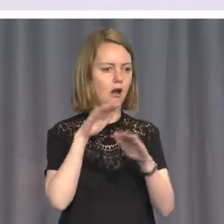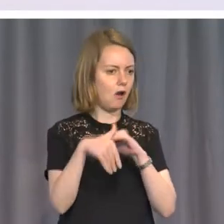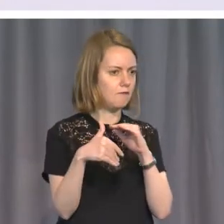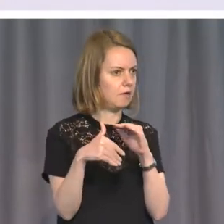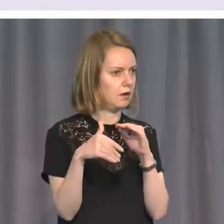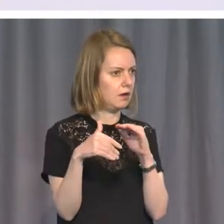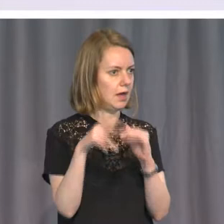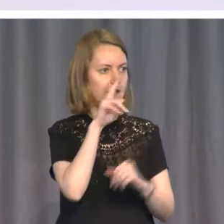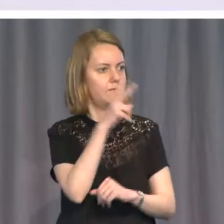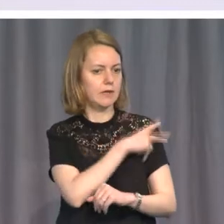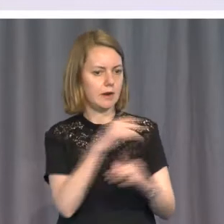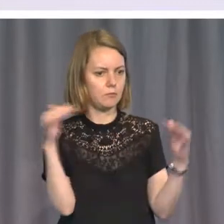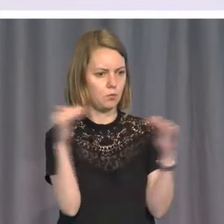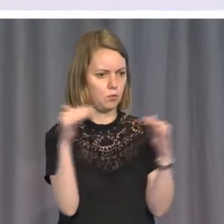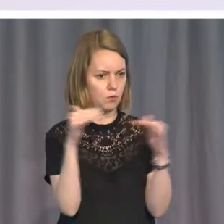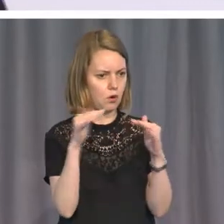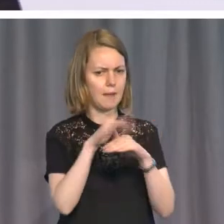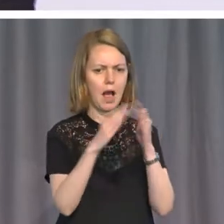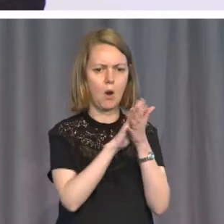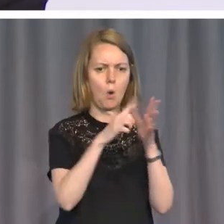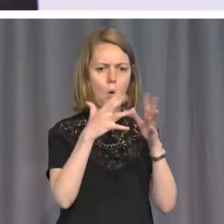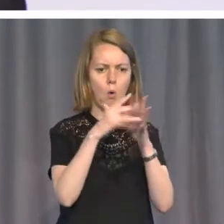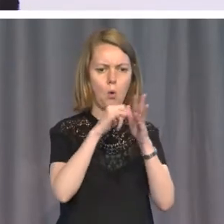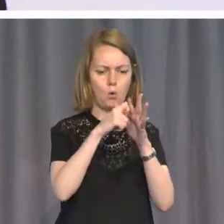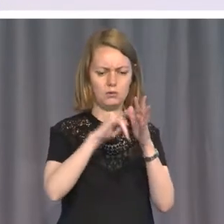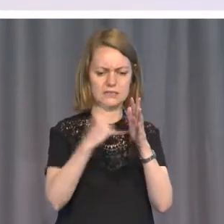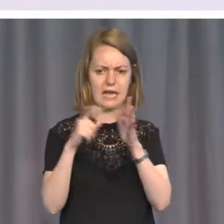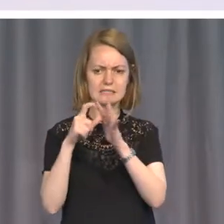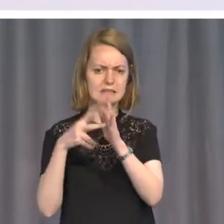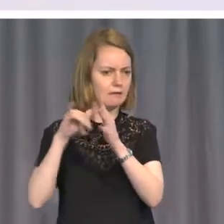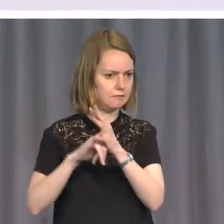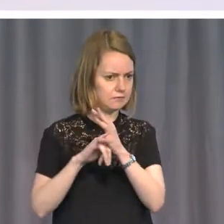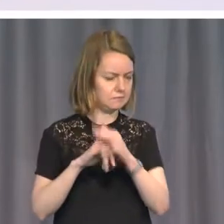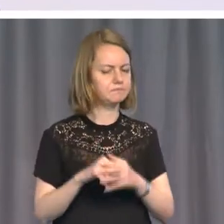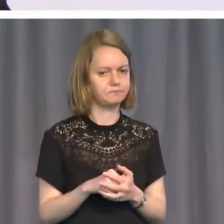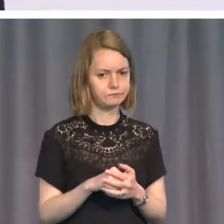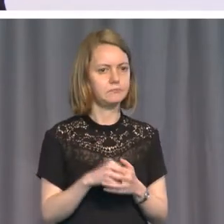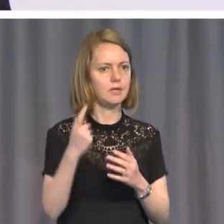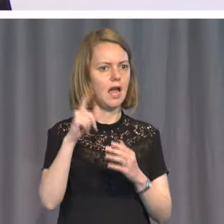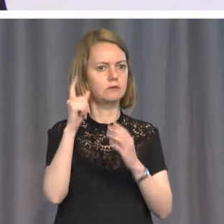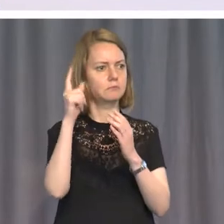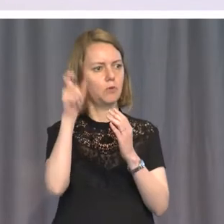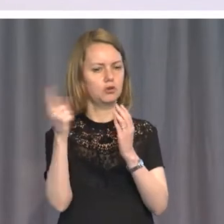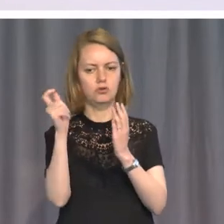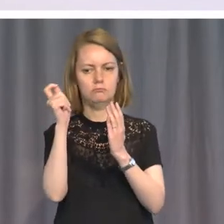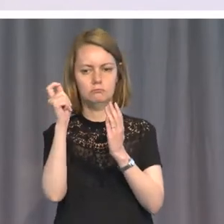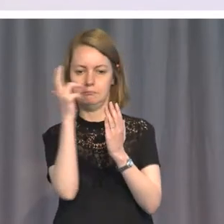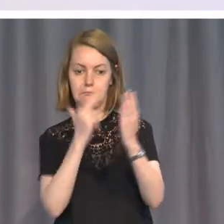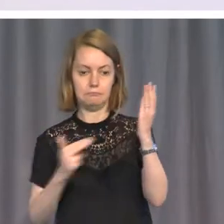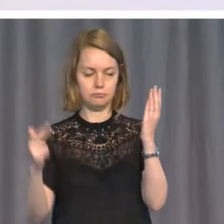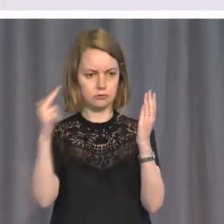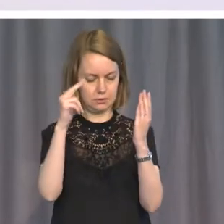in the political Avery. And it was illustrated by Gary Shedd, who's now, of course, a wonderful, famous Australian painter.